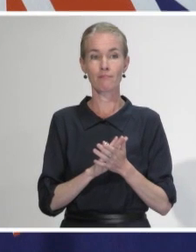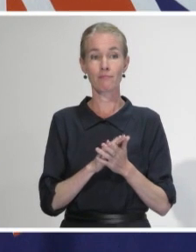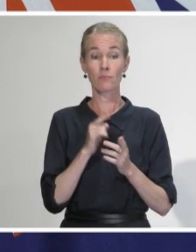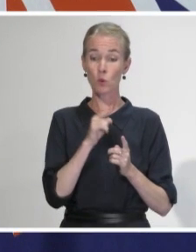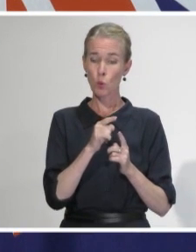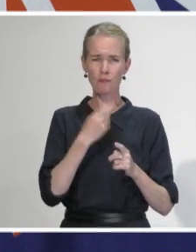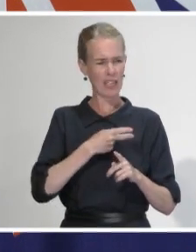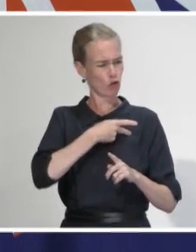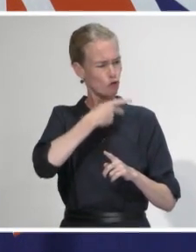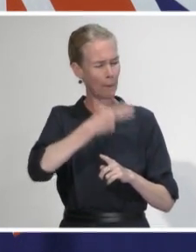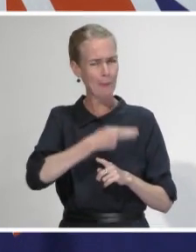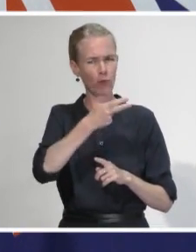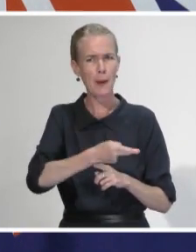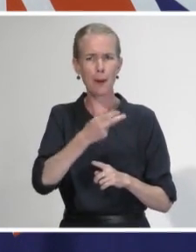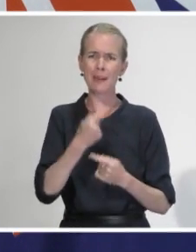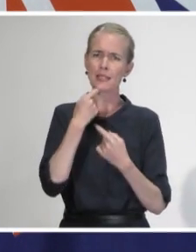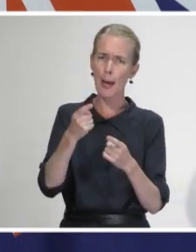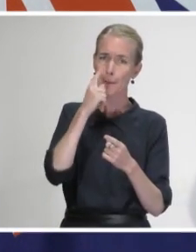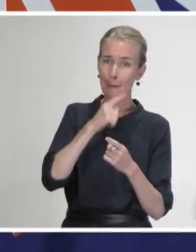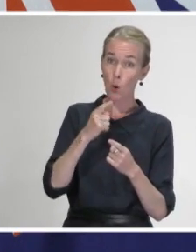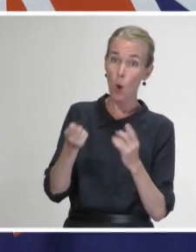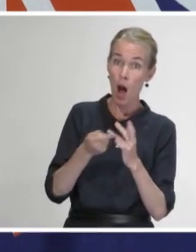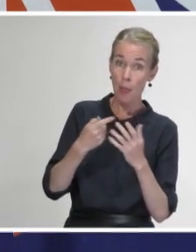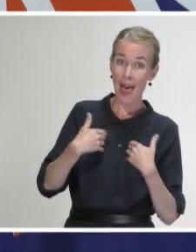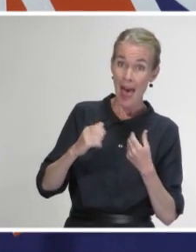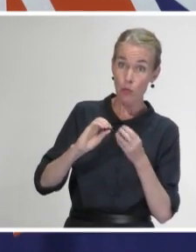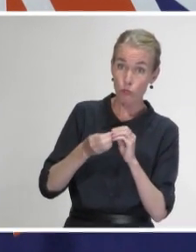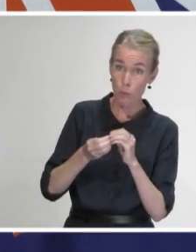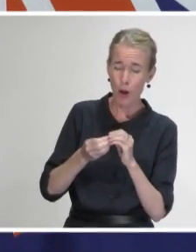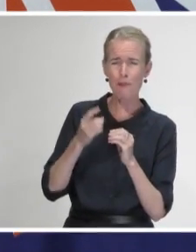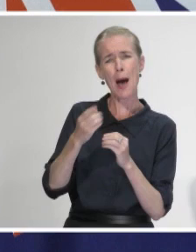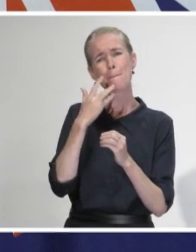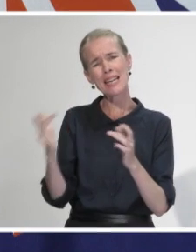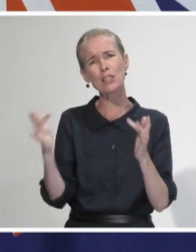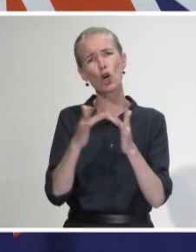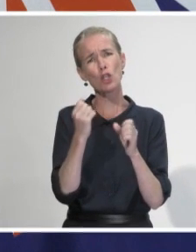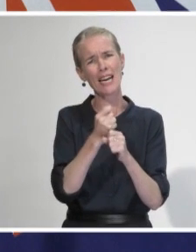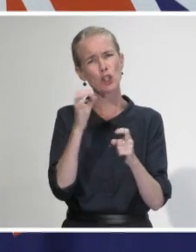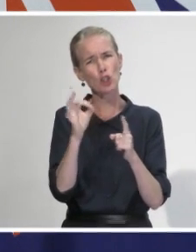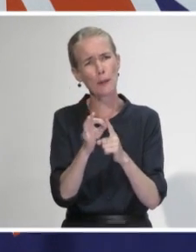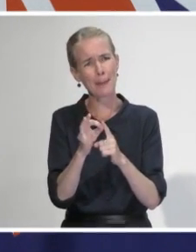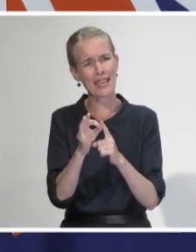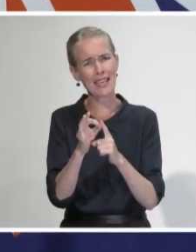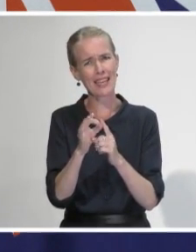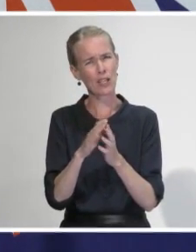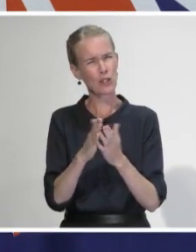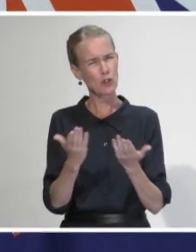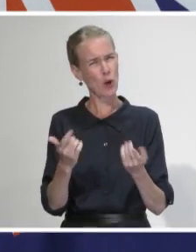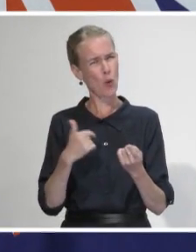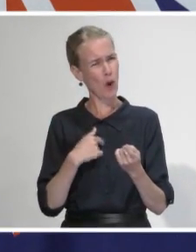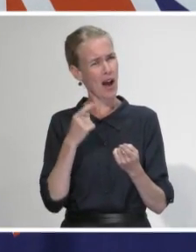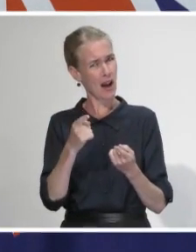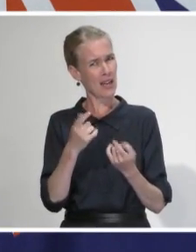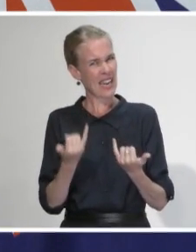that message to us a few times here, but do you think it took you too long to keep saying that message? Are people ignoring that and